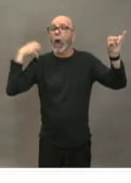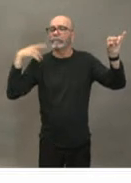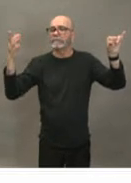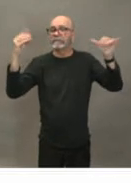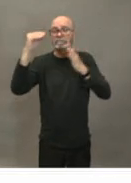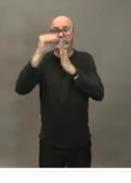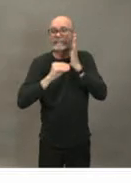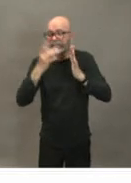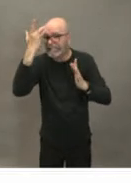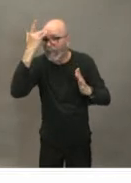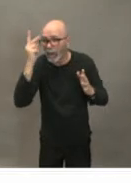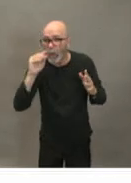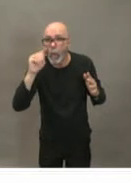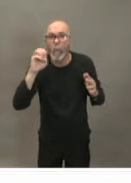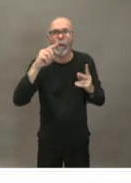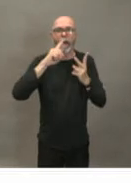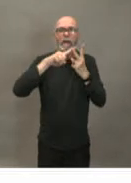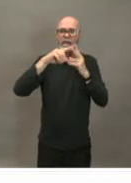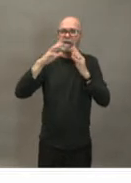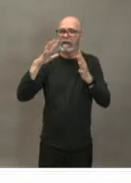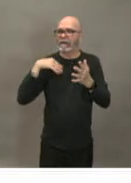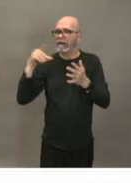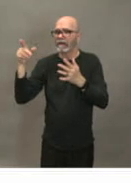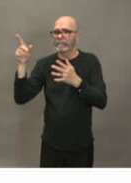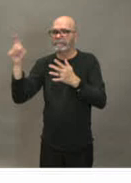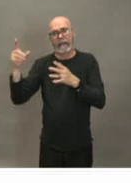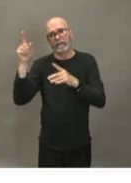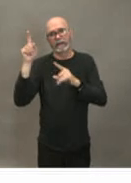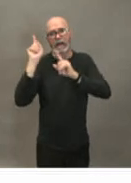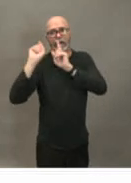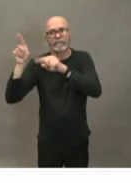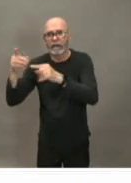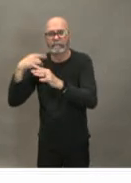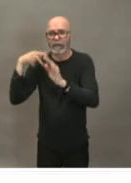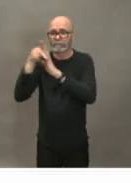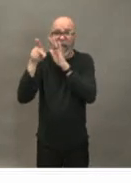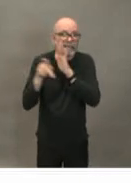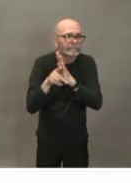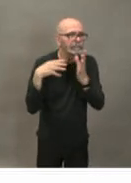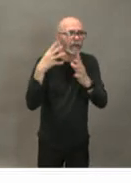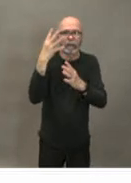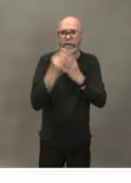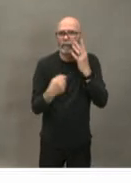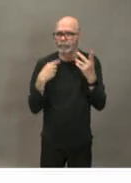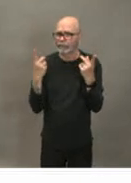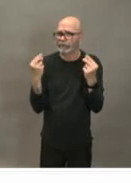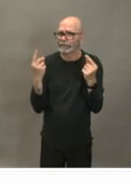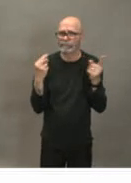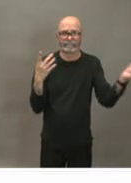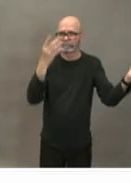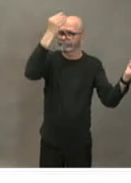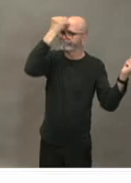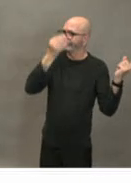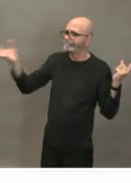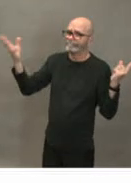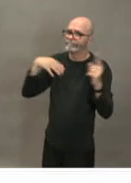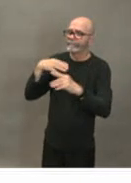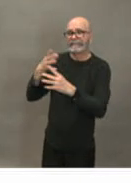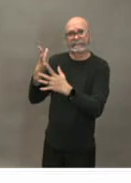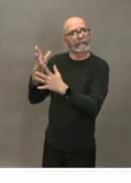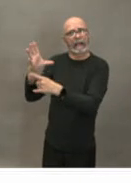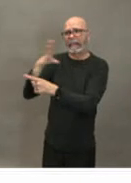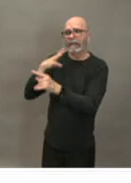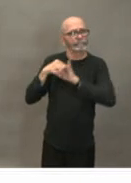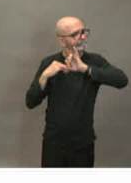and have other attendance policies in place that they would normally observe what would your message be to them as it relates to these